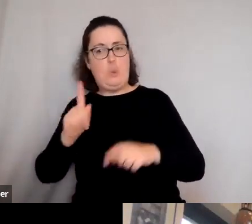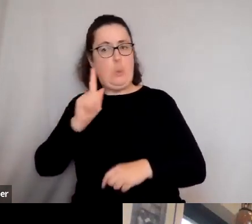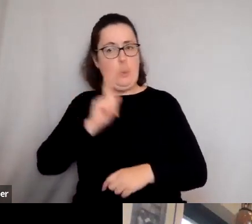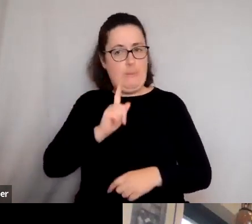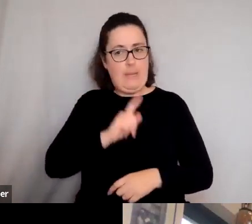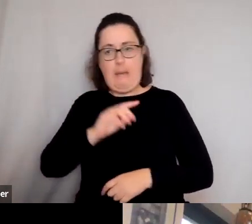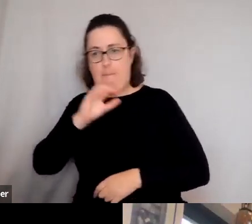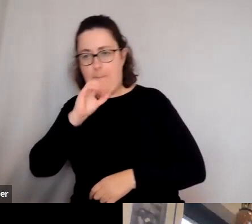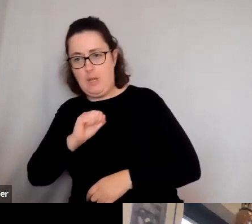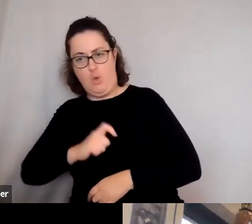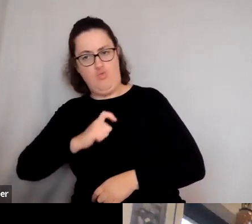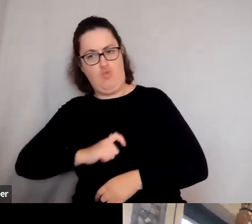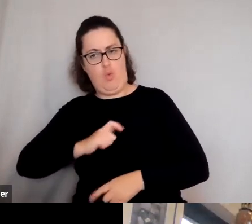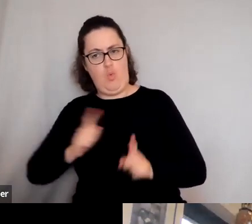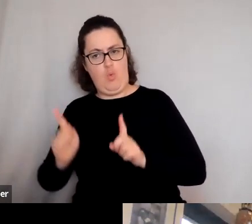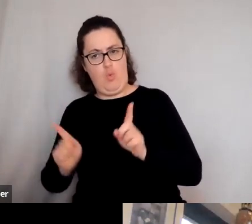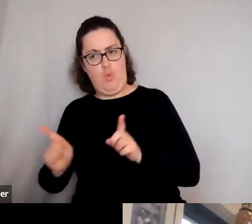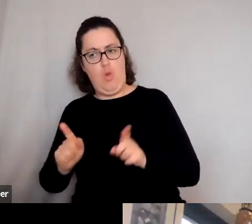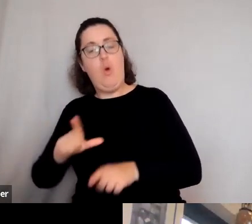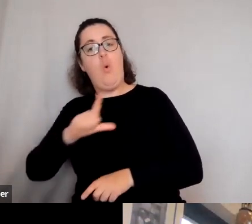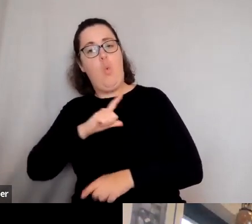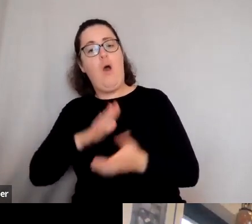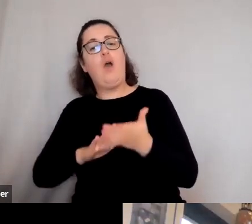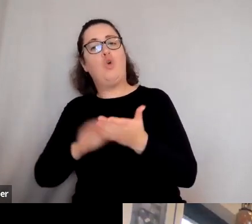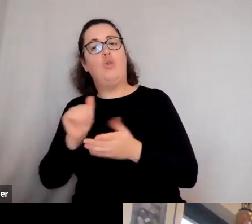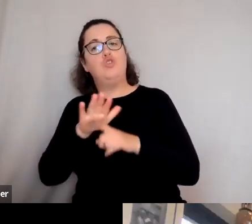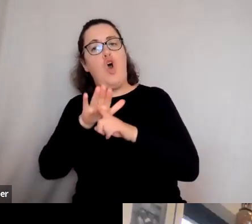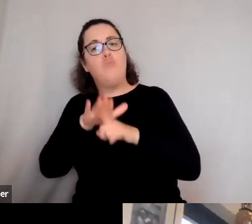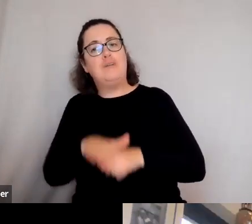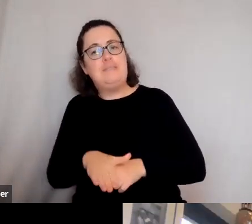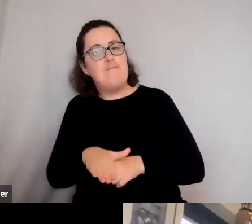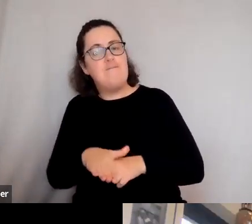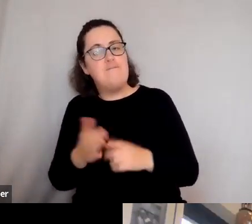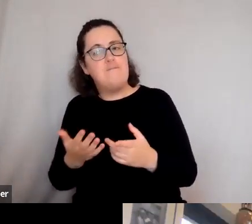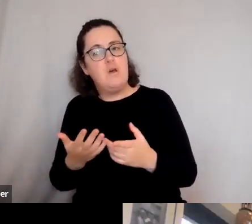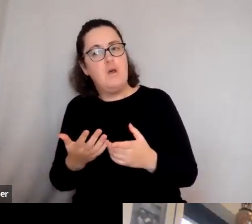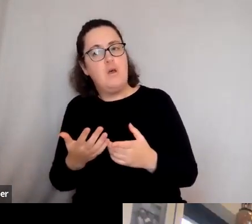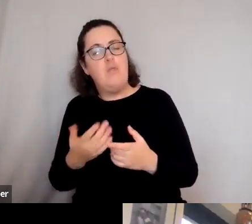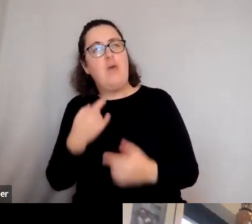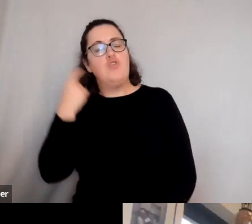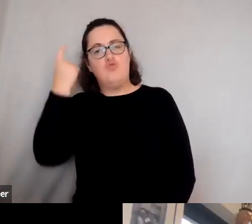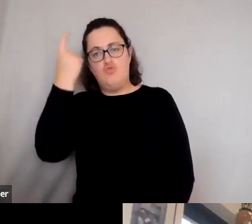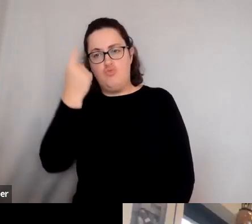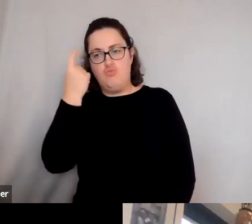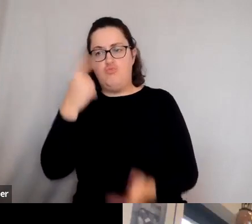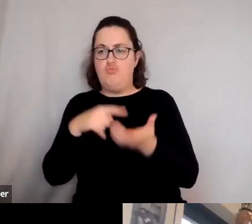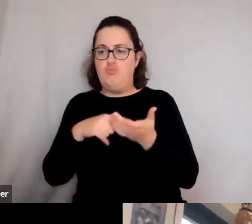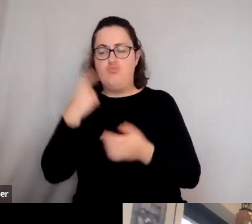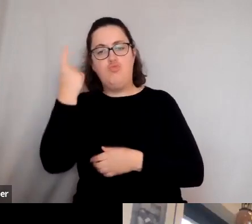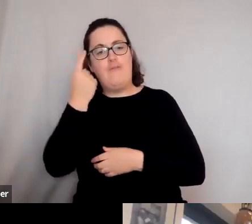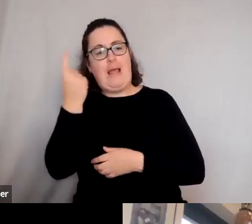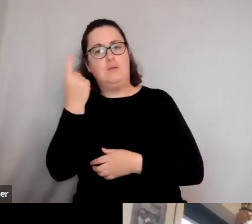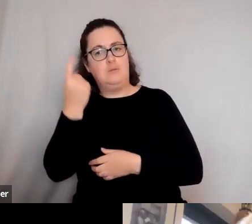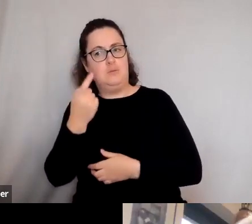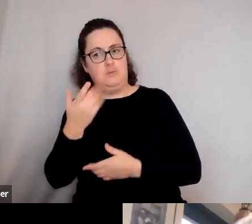and the role of men? No, it's partly because oppressive cultures often start to reflect about the very